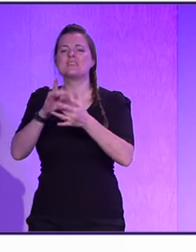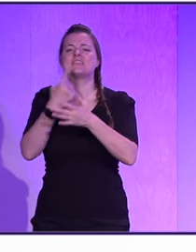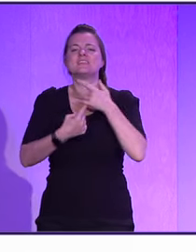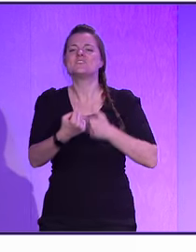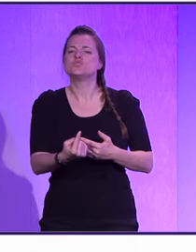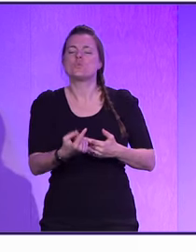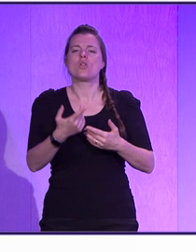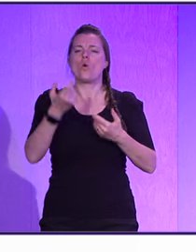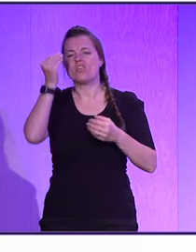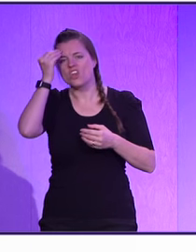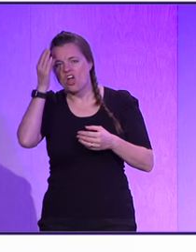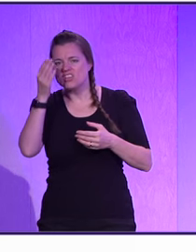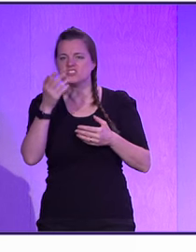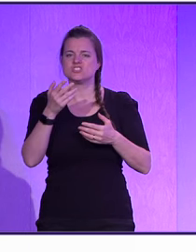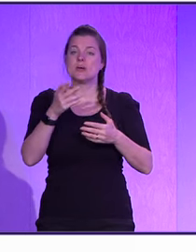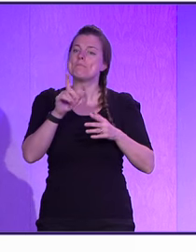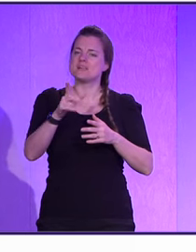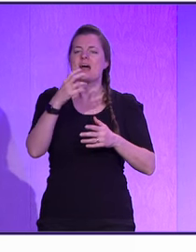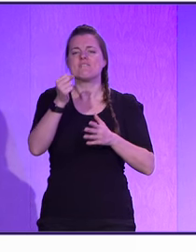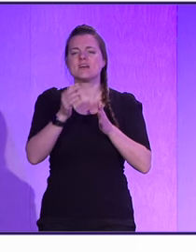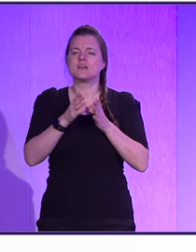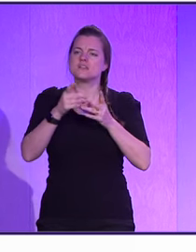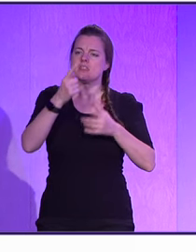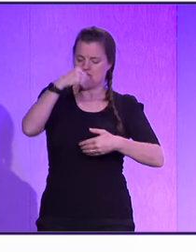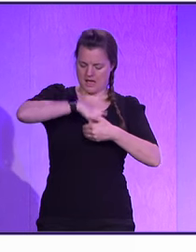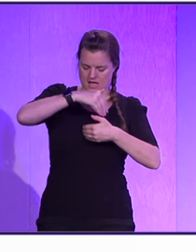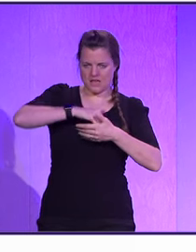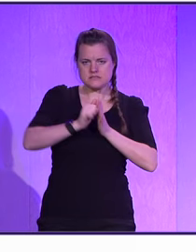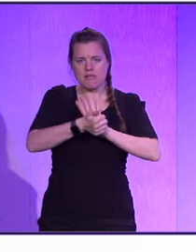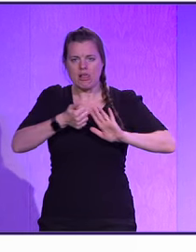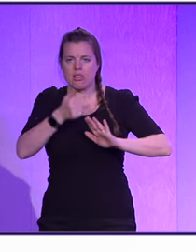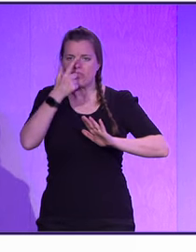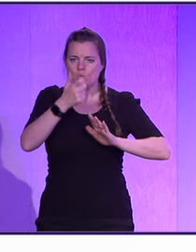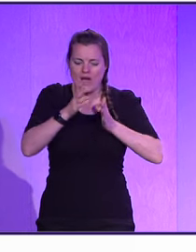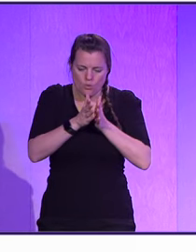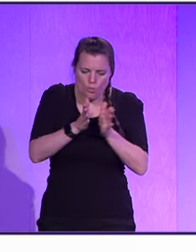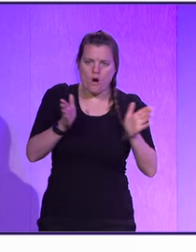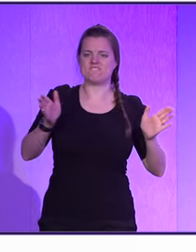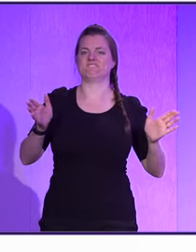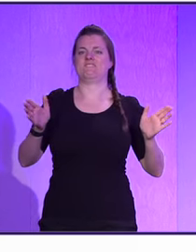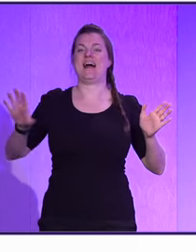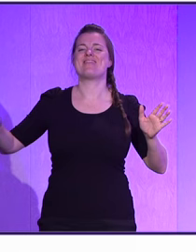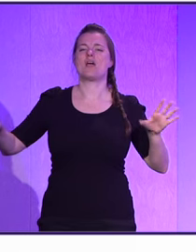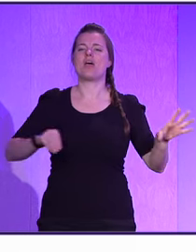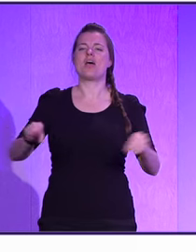It's not about the knowledge. But it's kind of having this capability to do and work with these new tools.